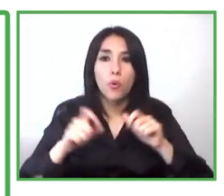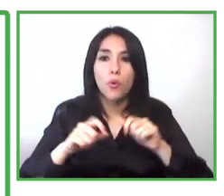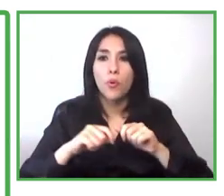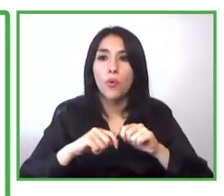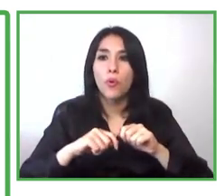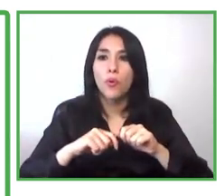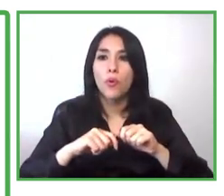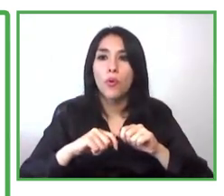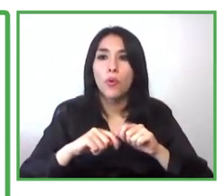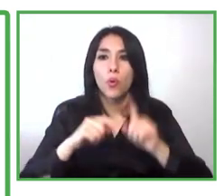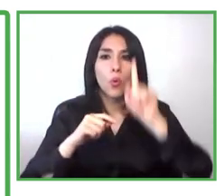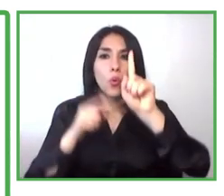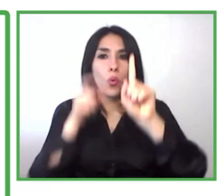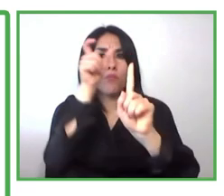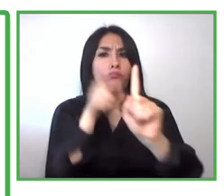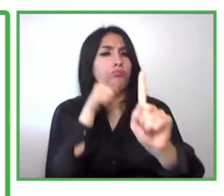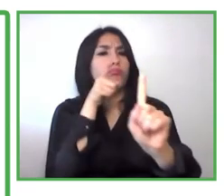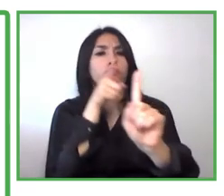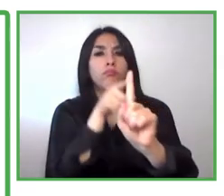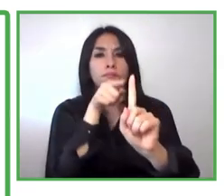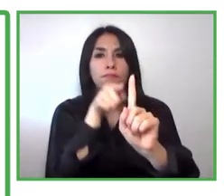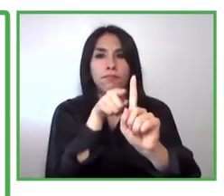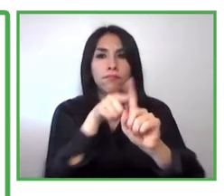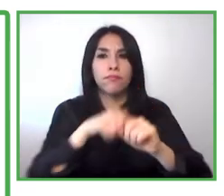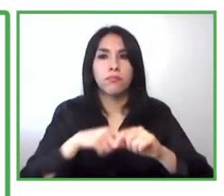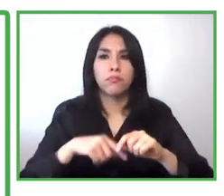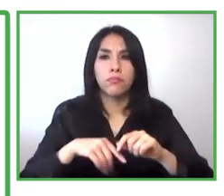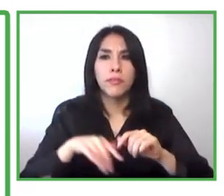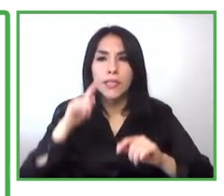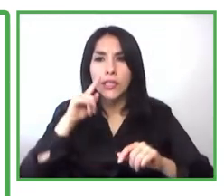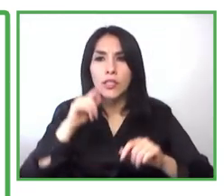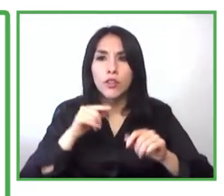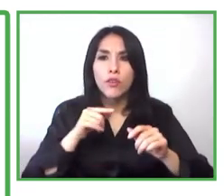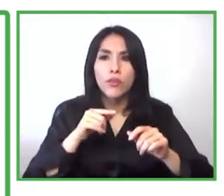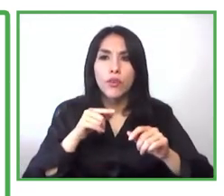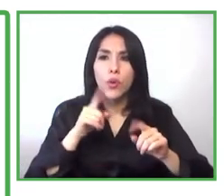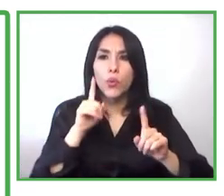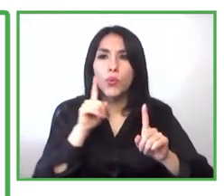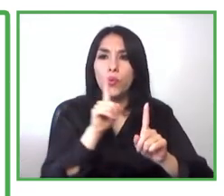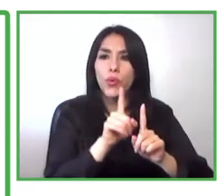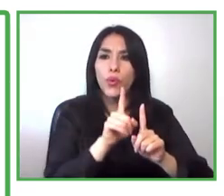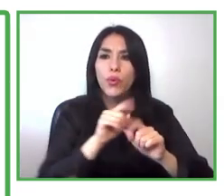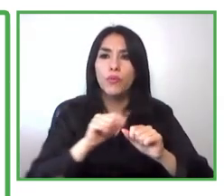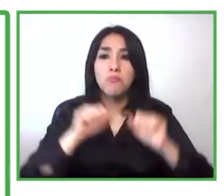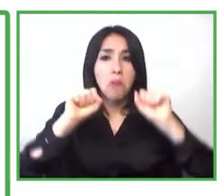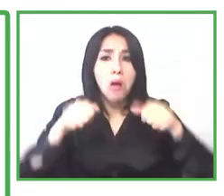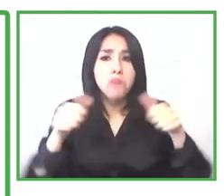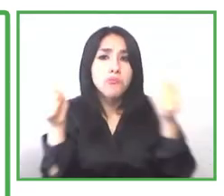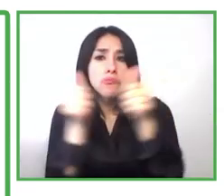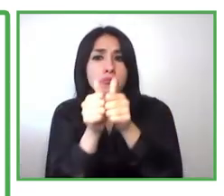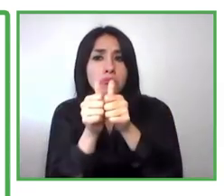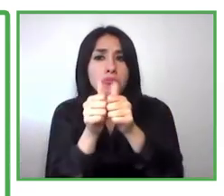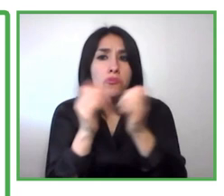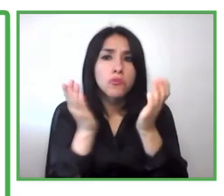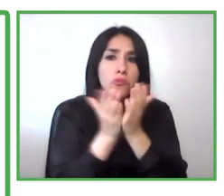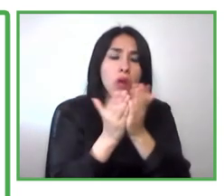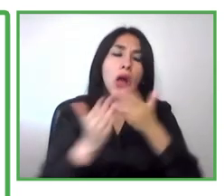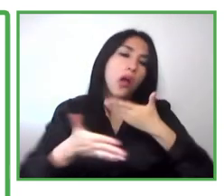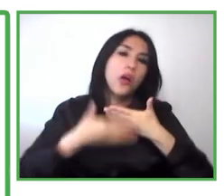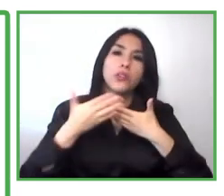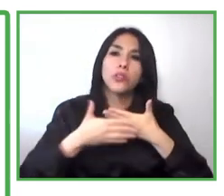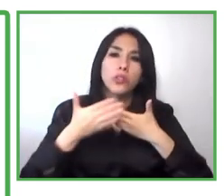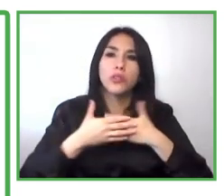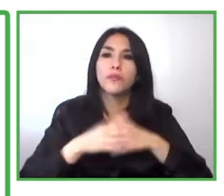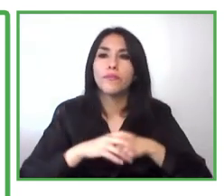to to to these people also to and for posterior access we